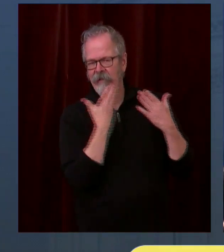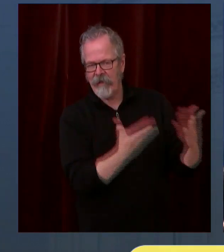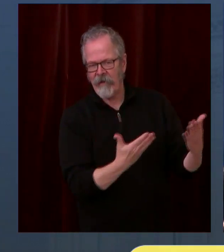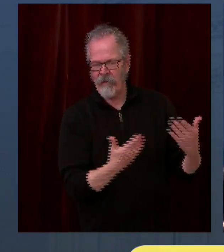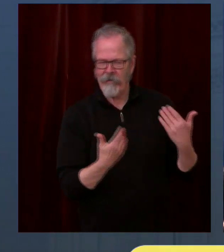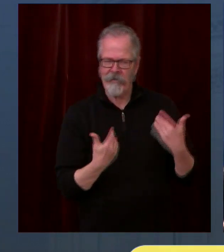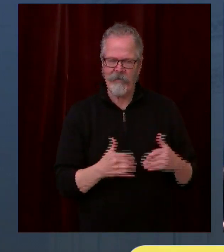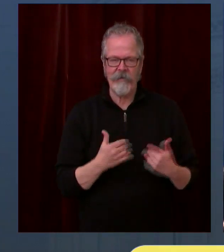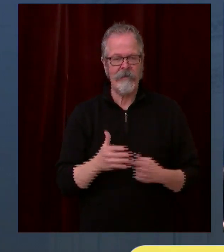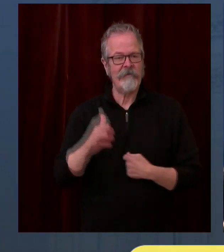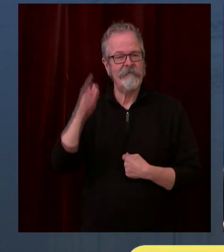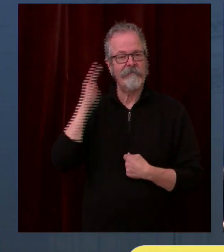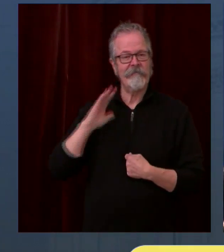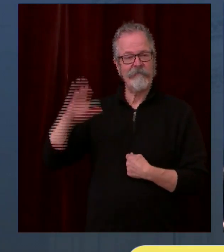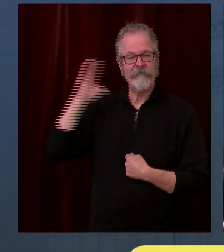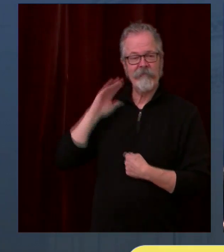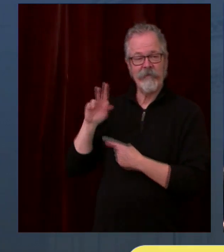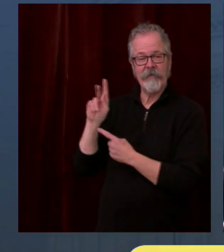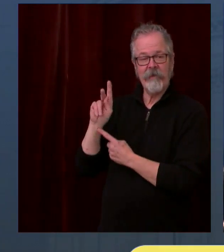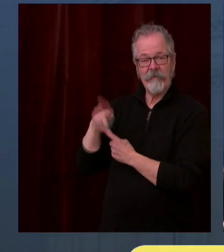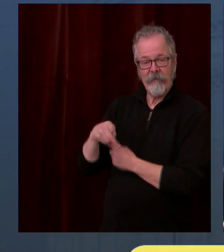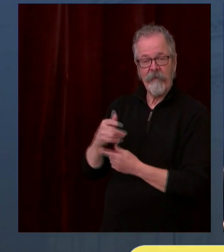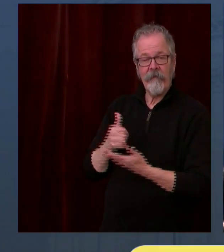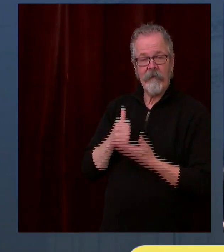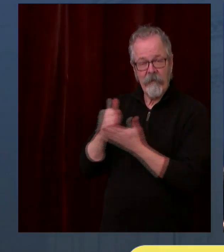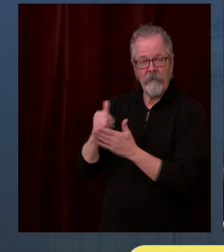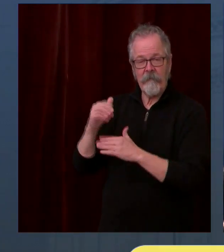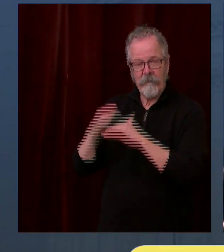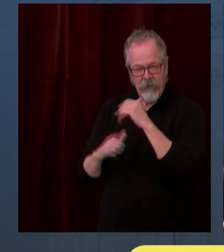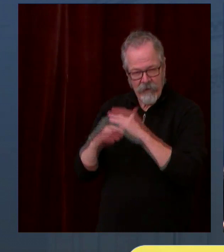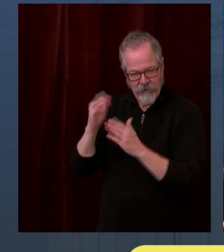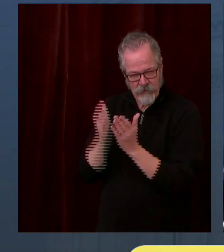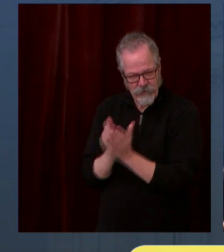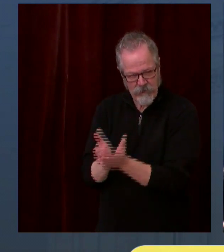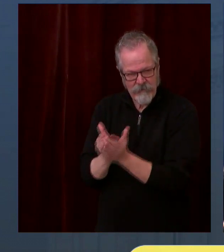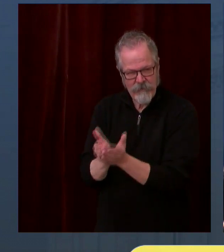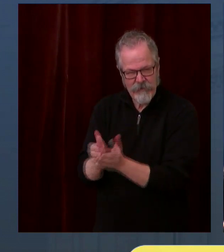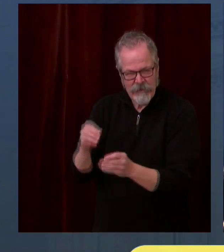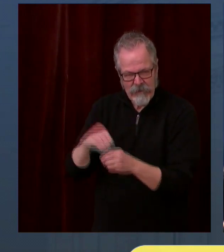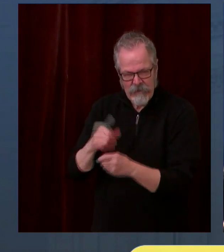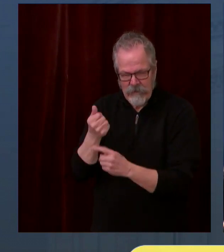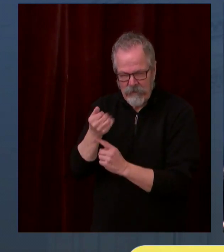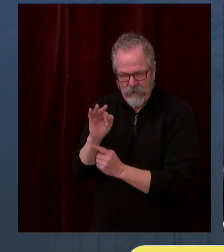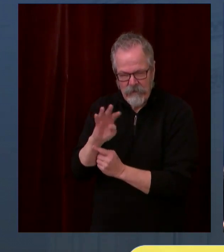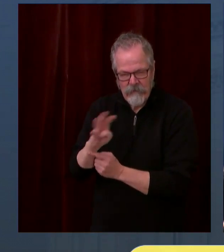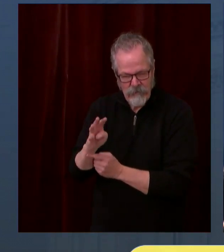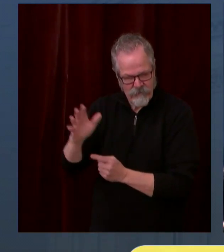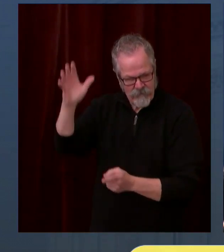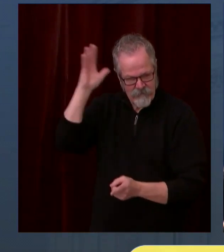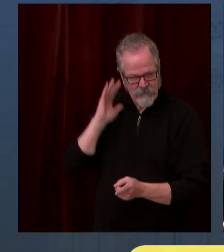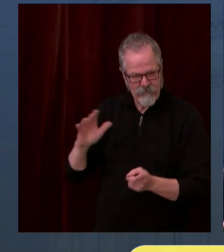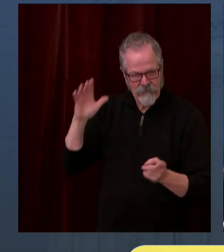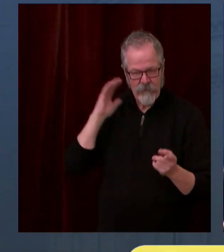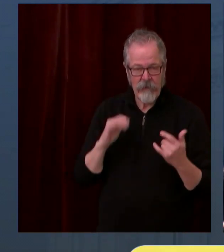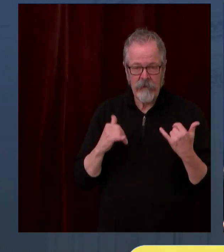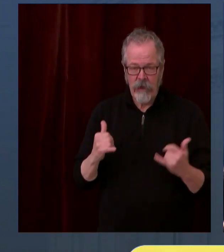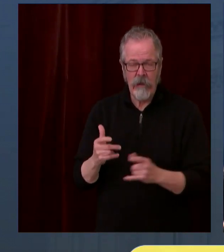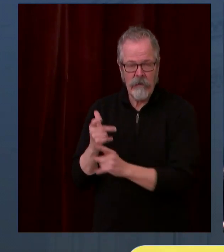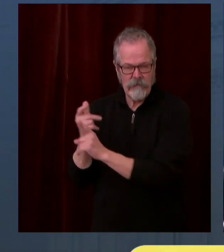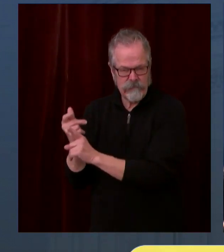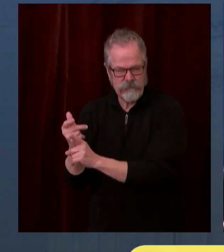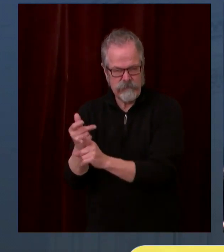You absolutely. That is our goal. I am confident we're going to do this in part because we have so many people participating. We have